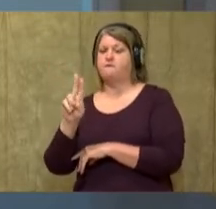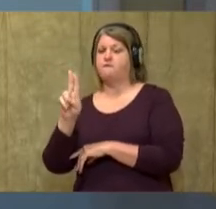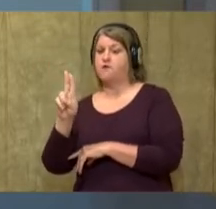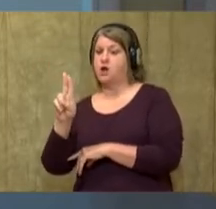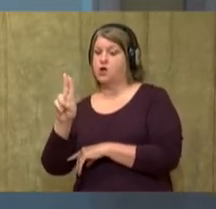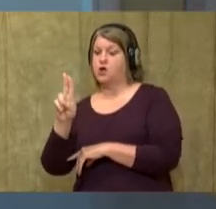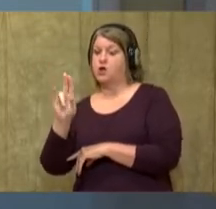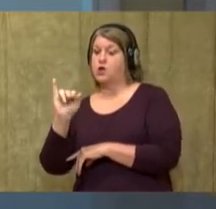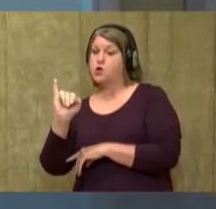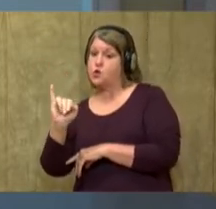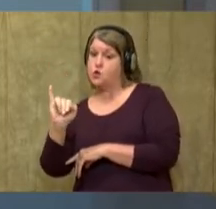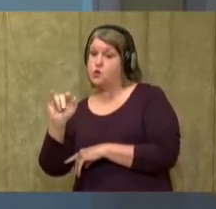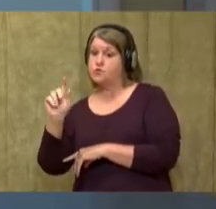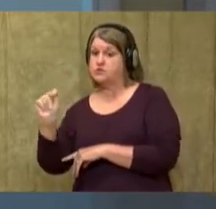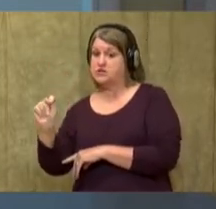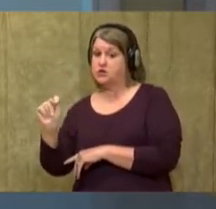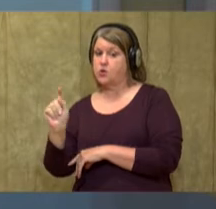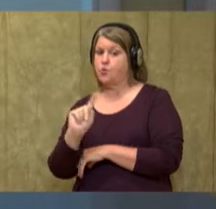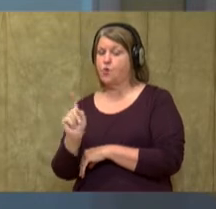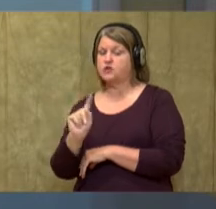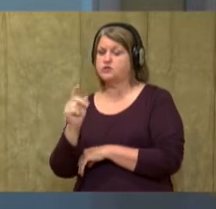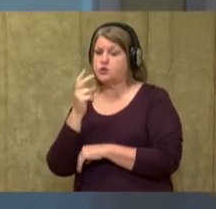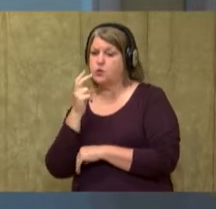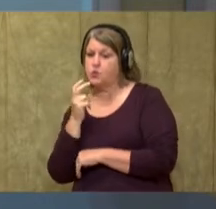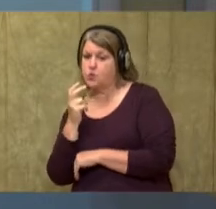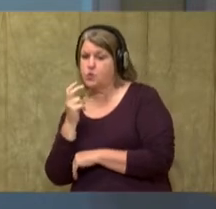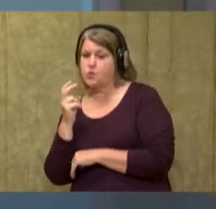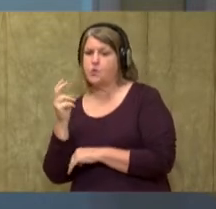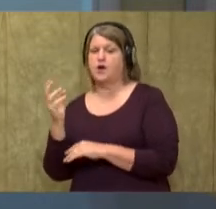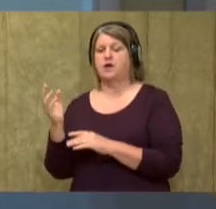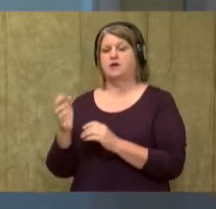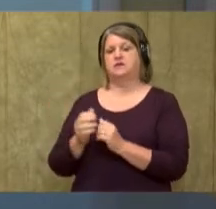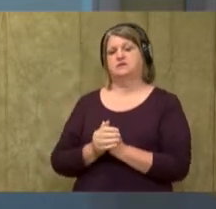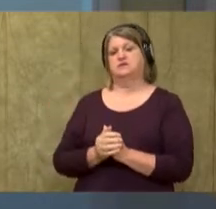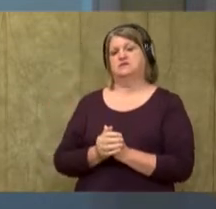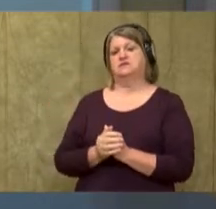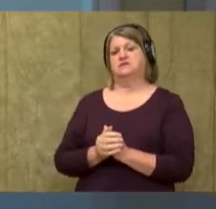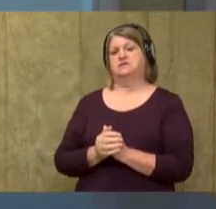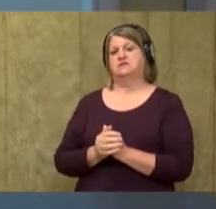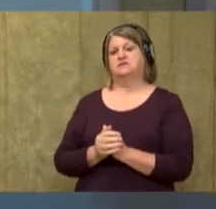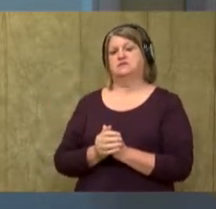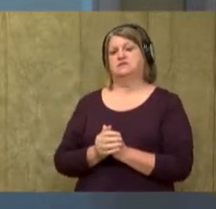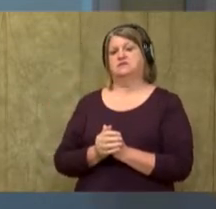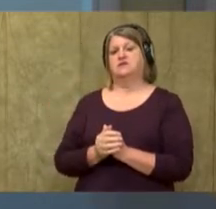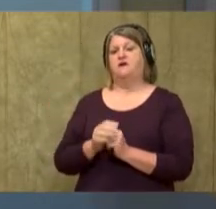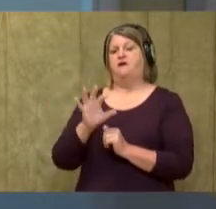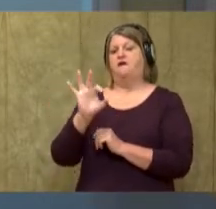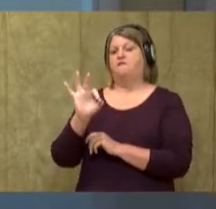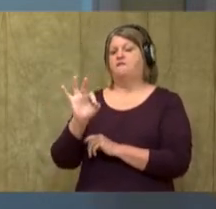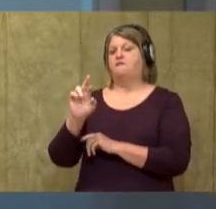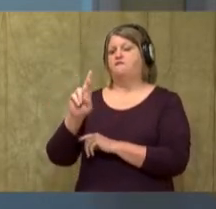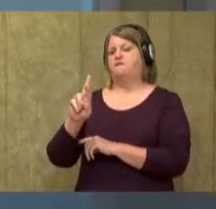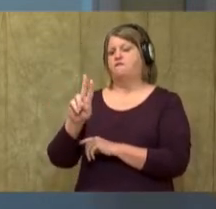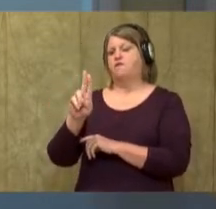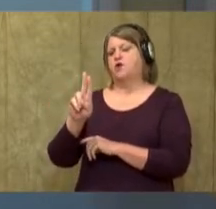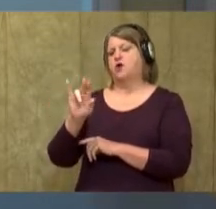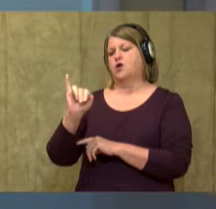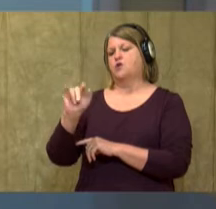Where do you hear that oo sound? Let's do it again. Say the sounds you hear in fruit. Fruit.